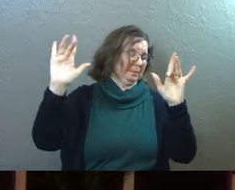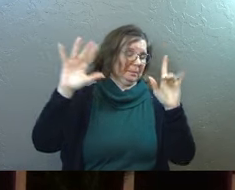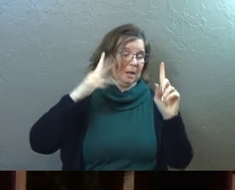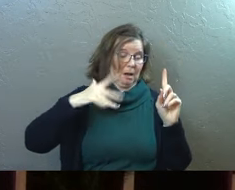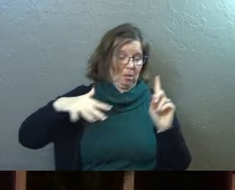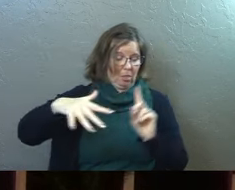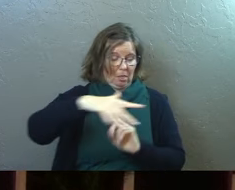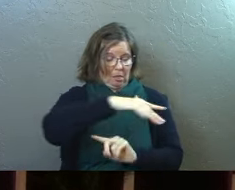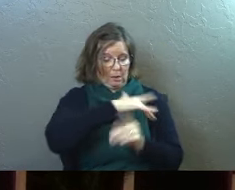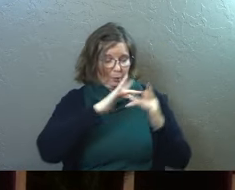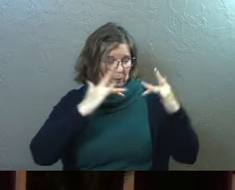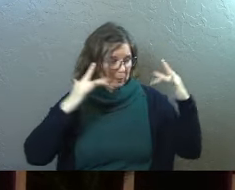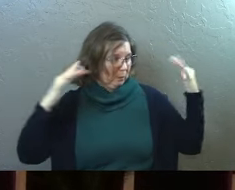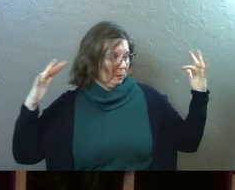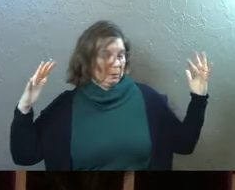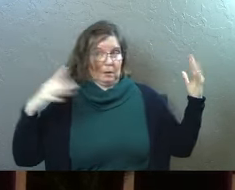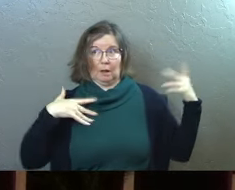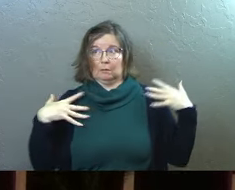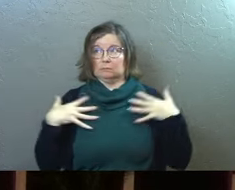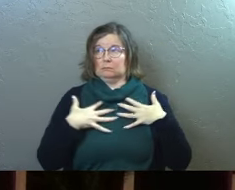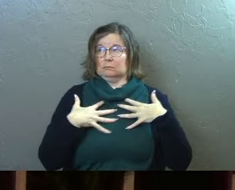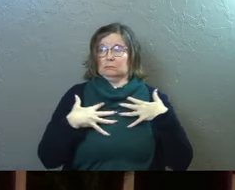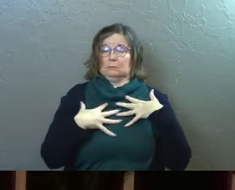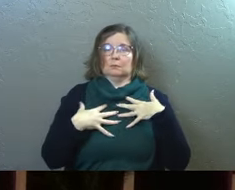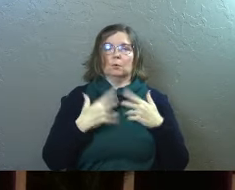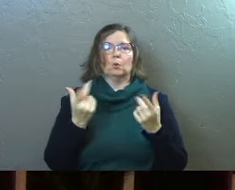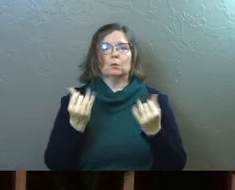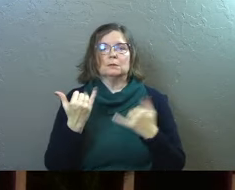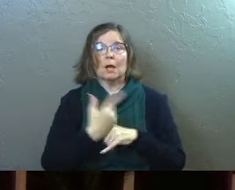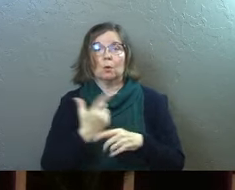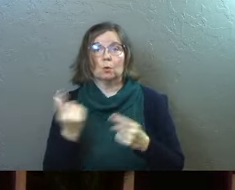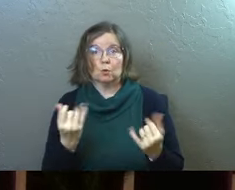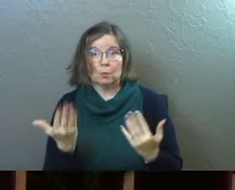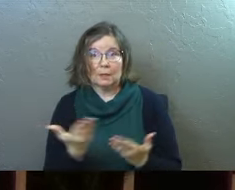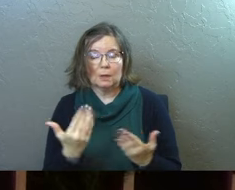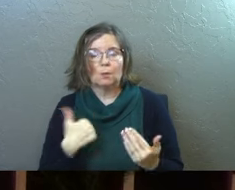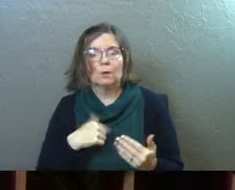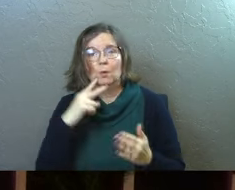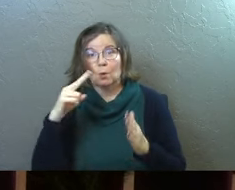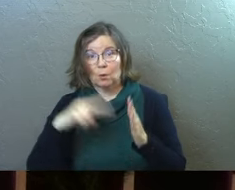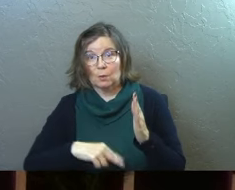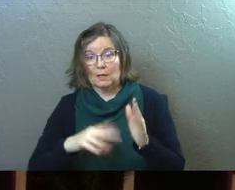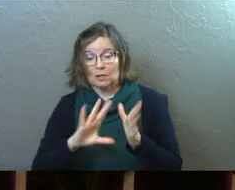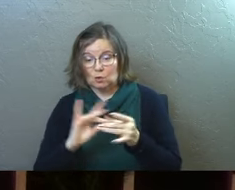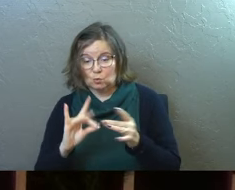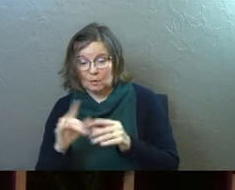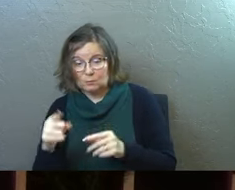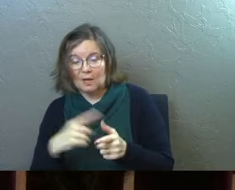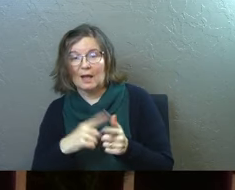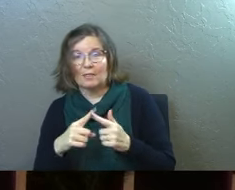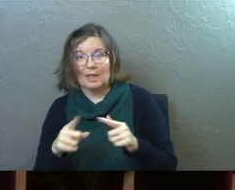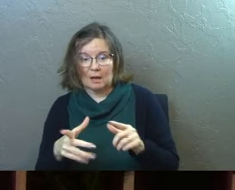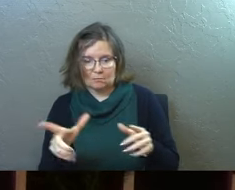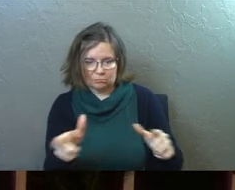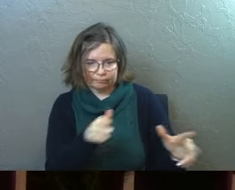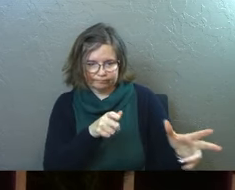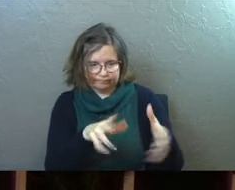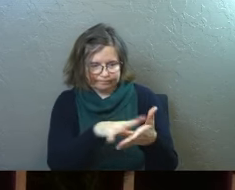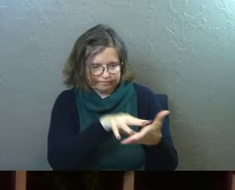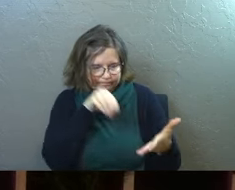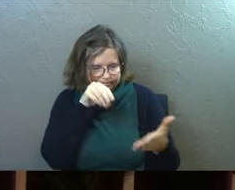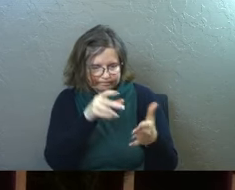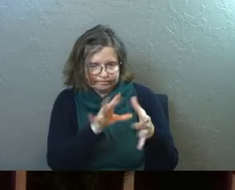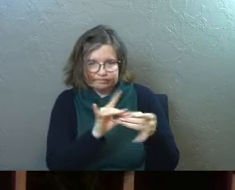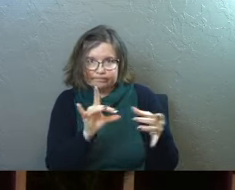surrounded them. And they were terrified. So we're going to do today what we do here. Um, we're going to read the scripture to you and then we're going to pull details